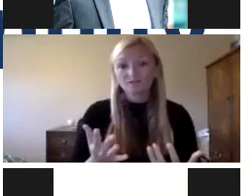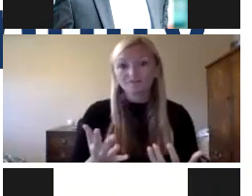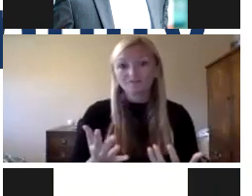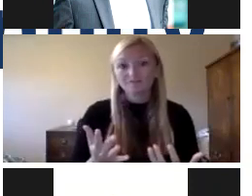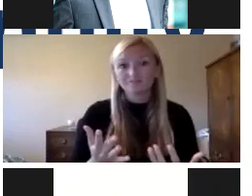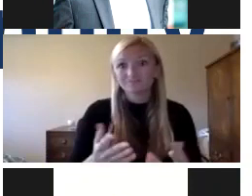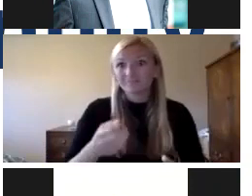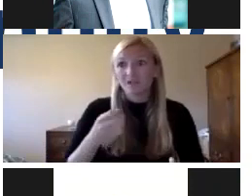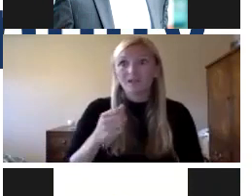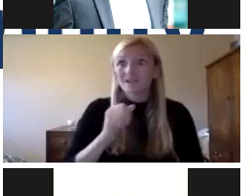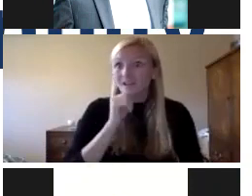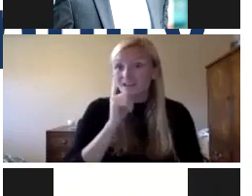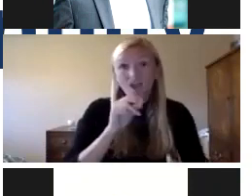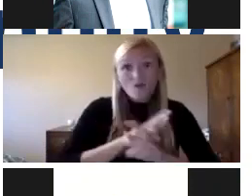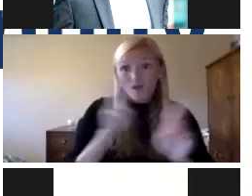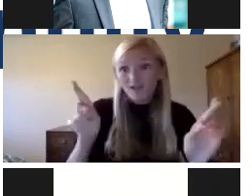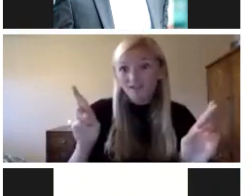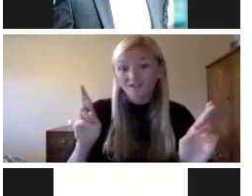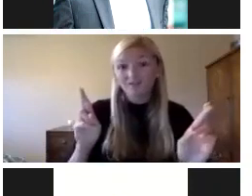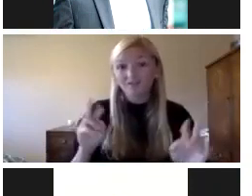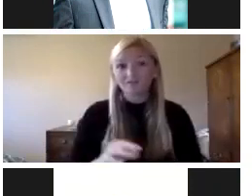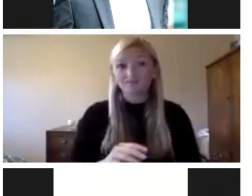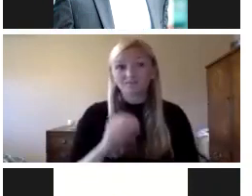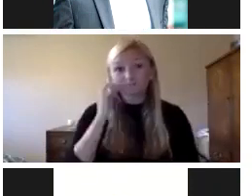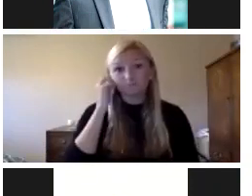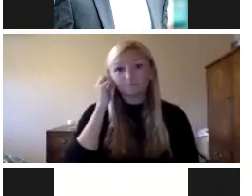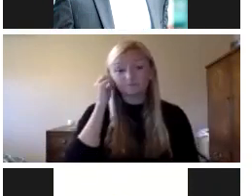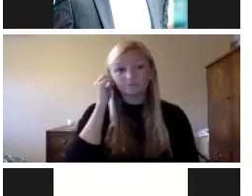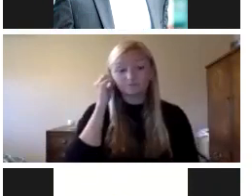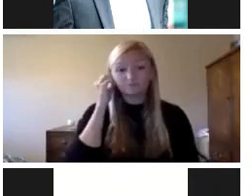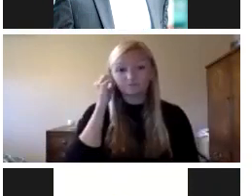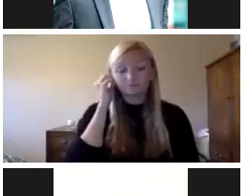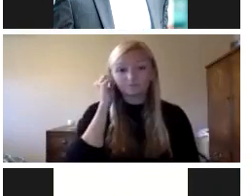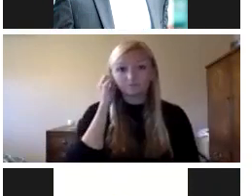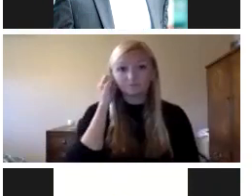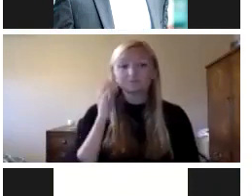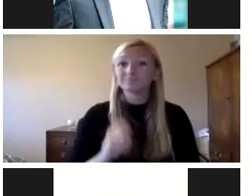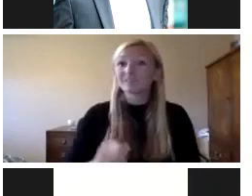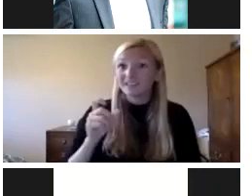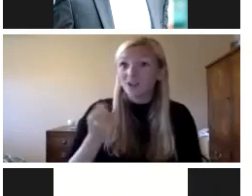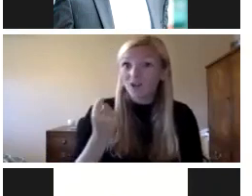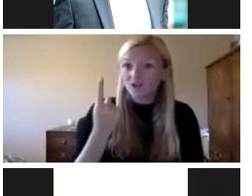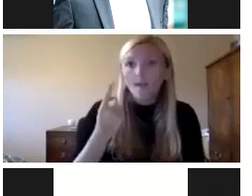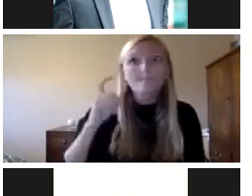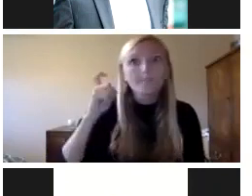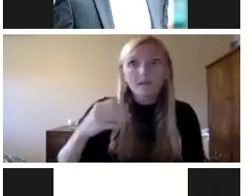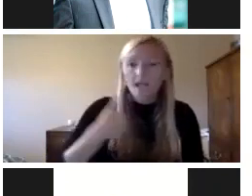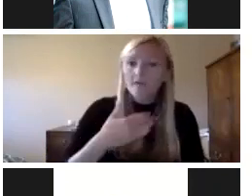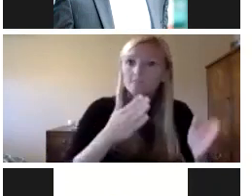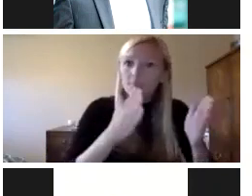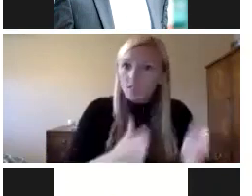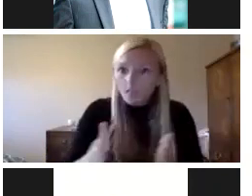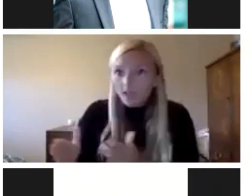it was reacting. And in reacting, we need to understand that we have to have plans that are viable.